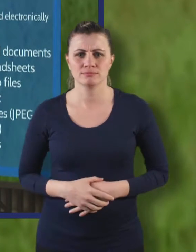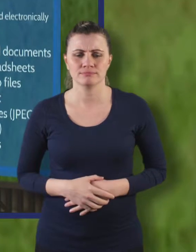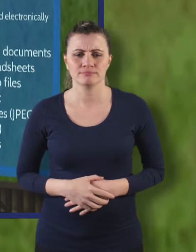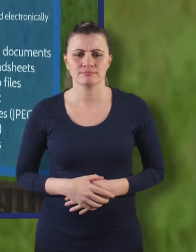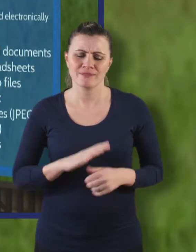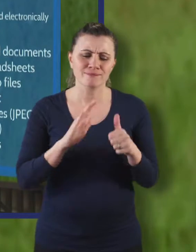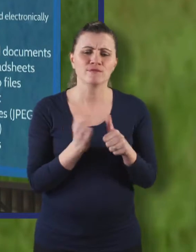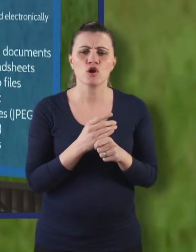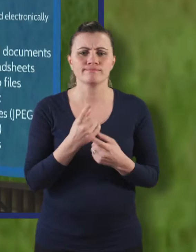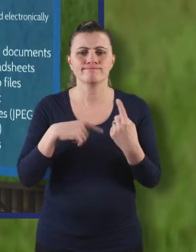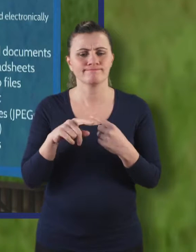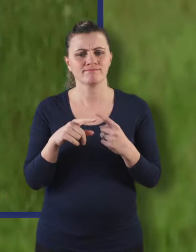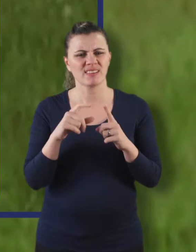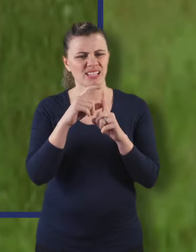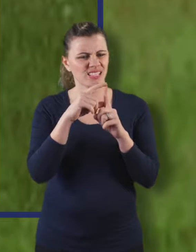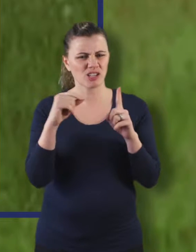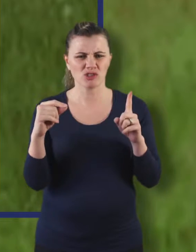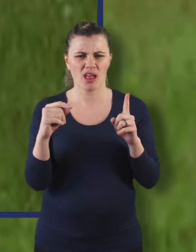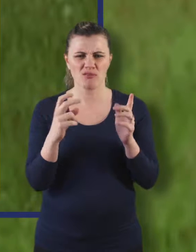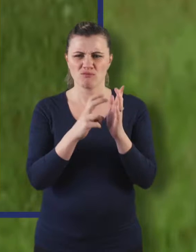is it's anything that is born digital.